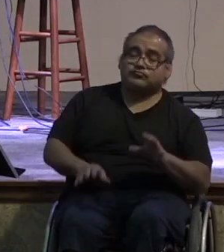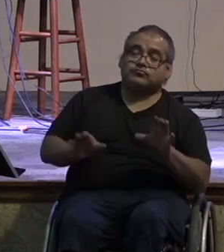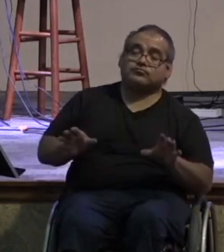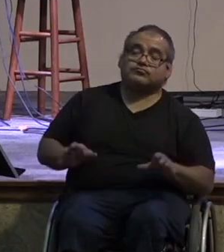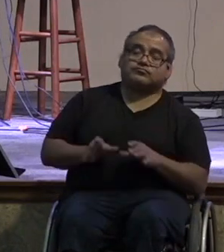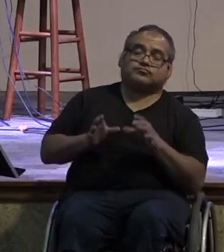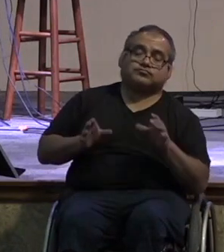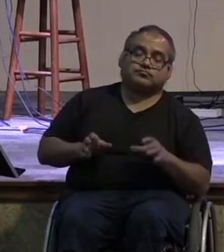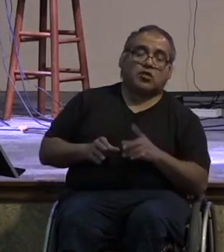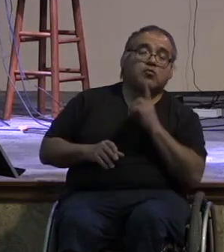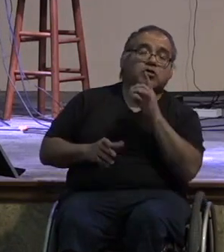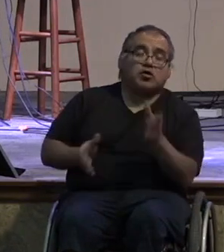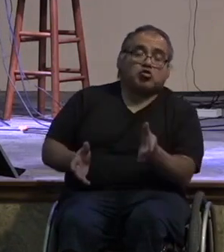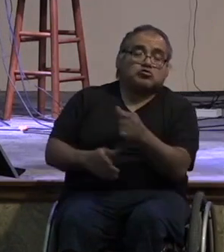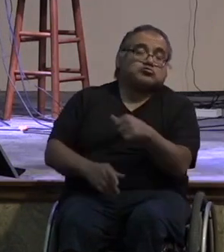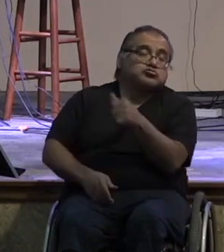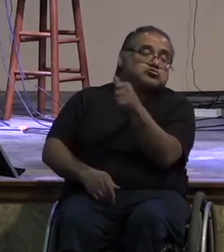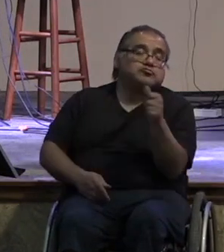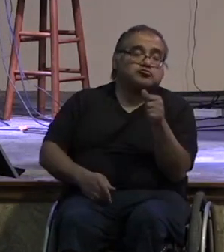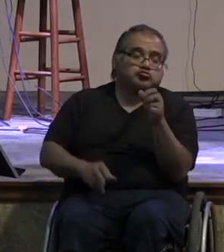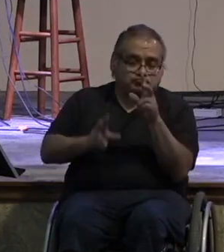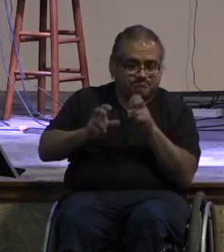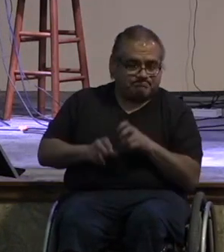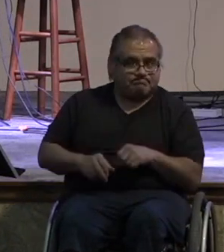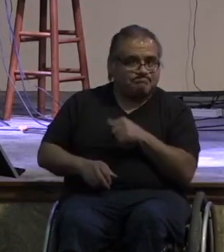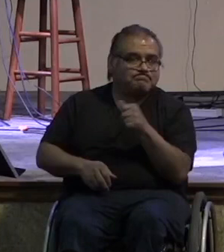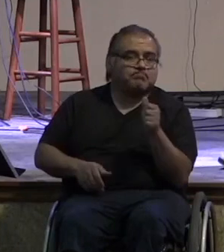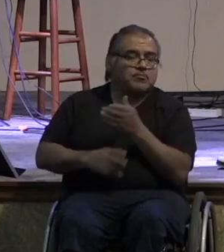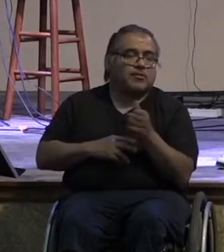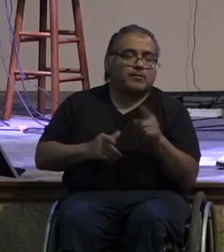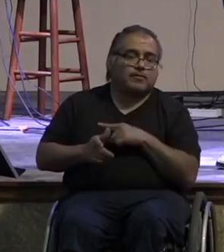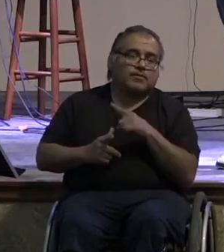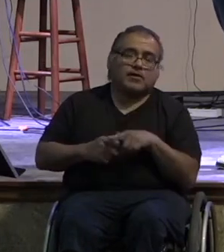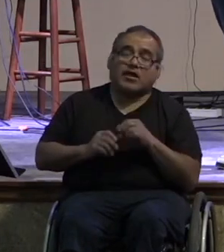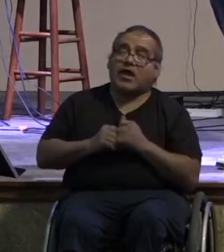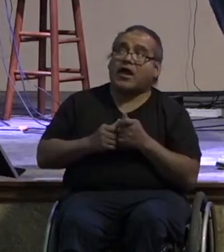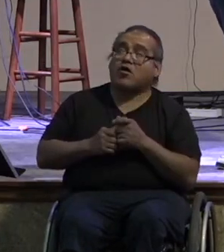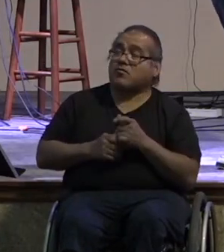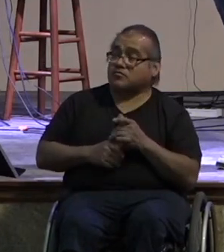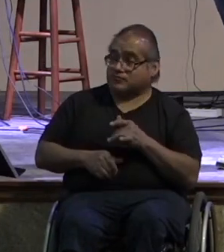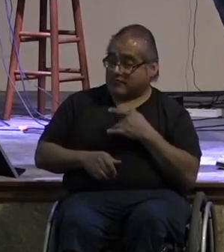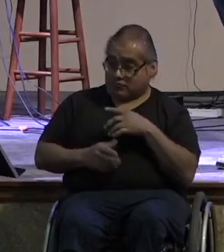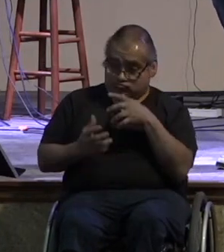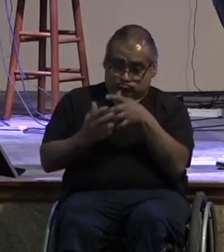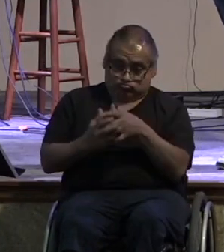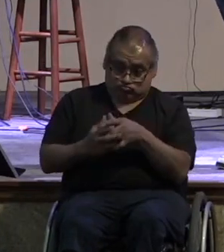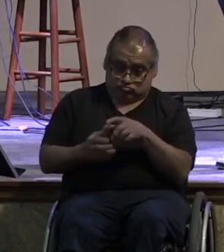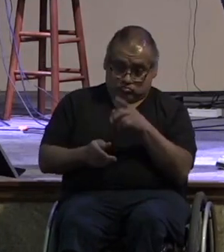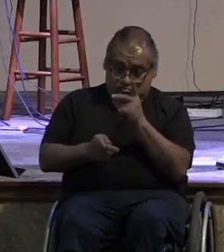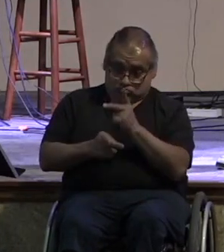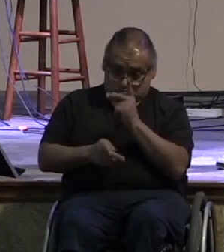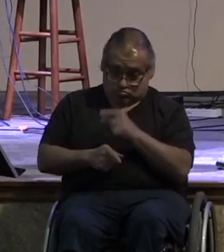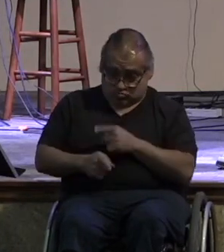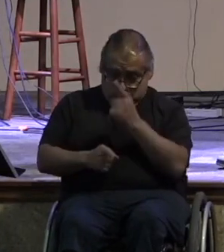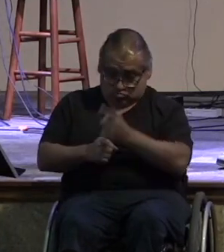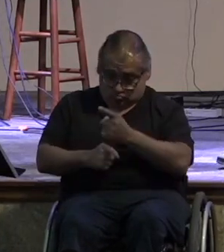before our shape seminar coming up next week as well because that's what it's all about is where is the sweet spot and all of those things the things that